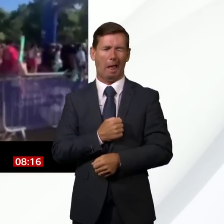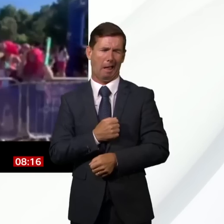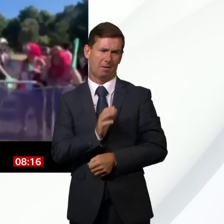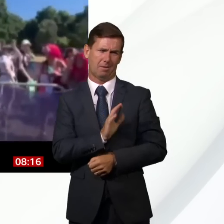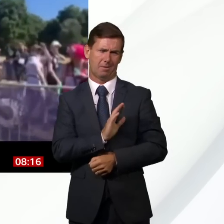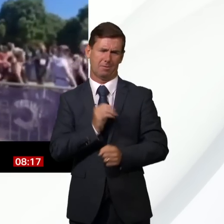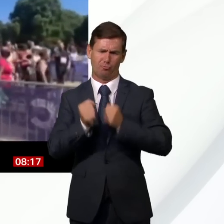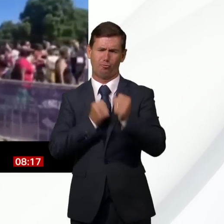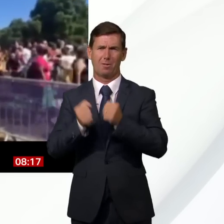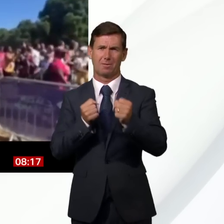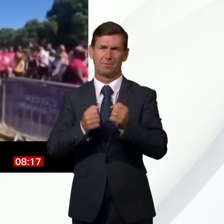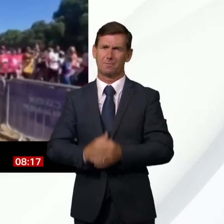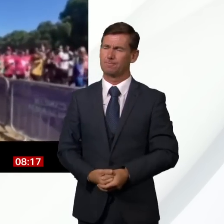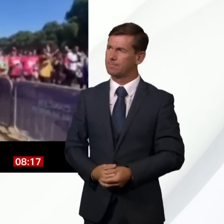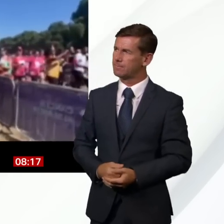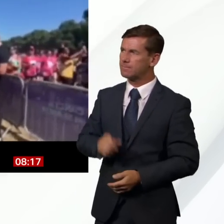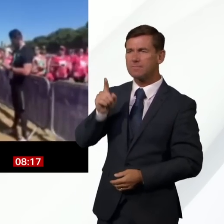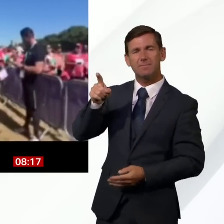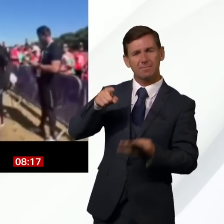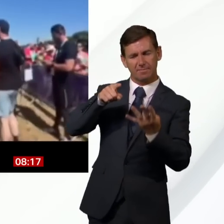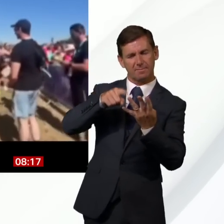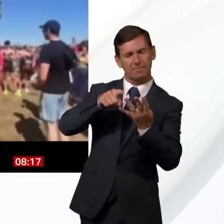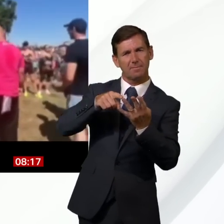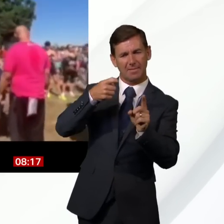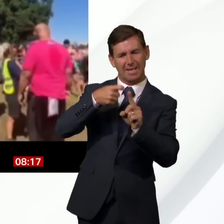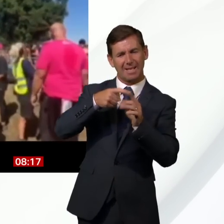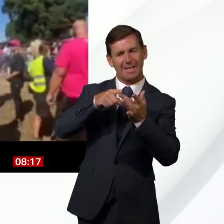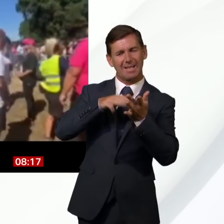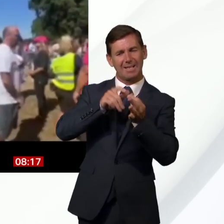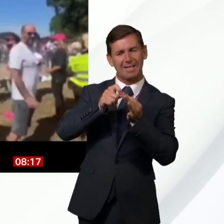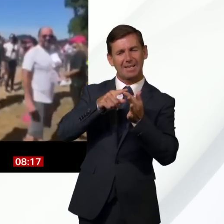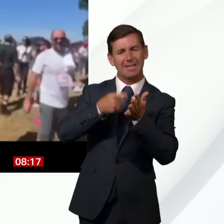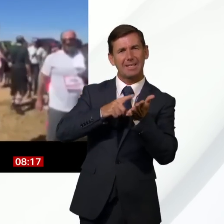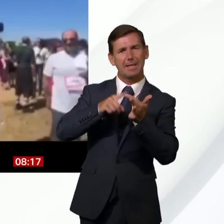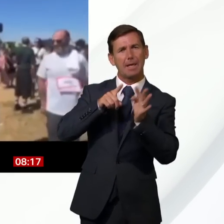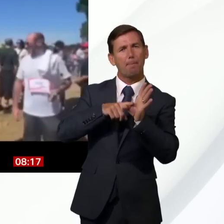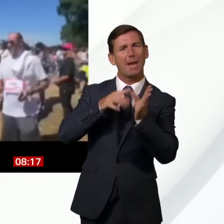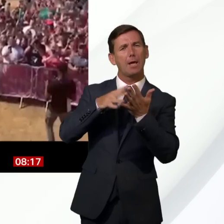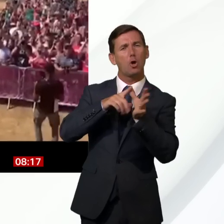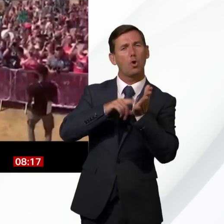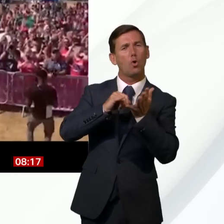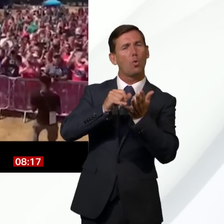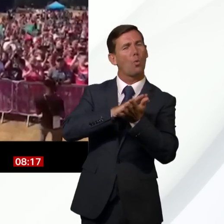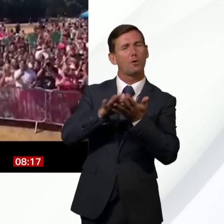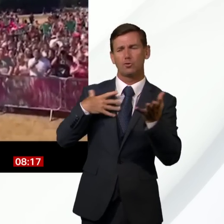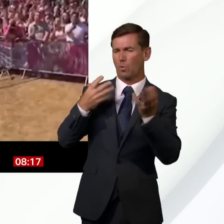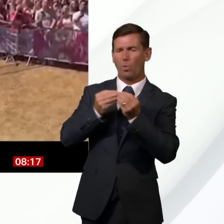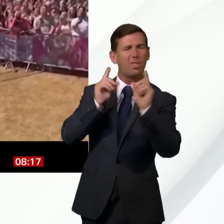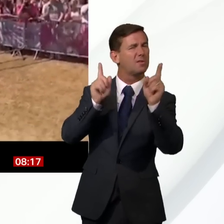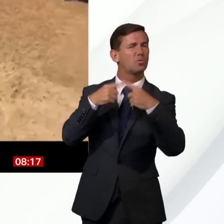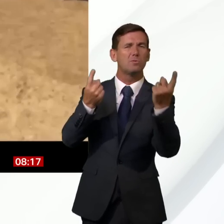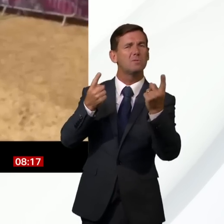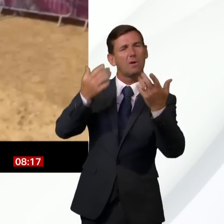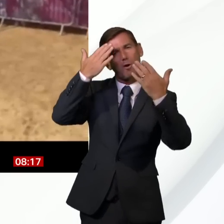Bandmate Kimberley Walsh was unable to be at the event, but took part abroad with her family, streaming to fans online. Three,